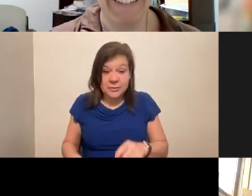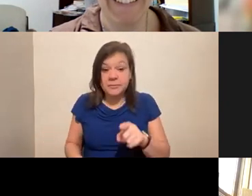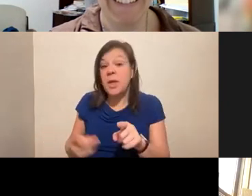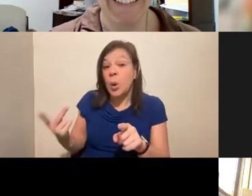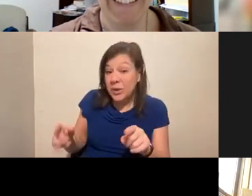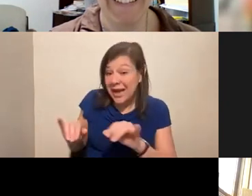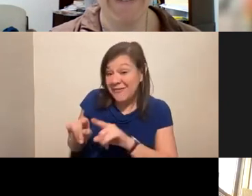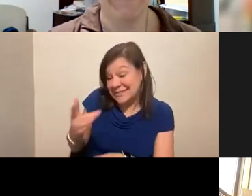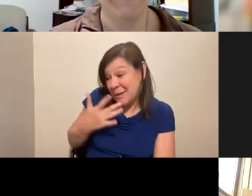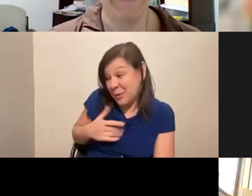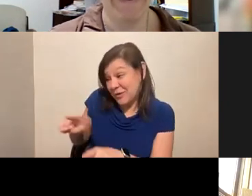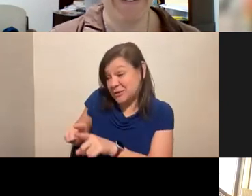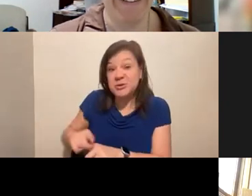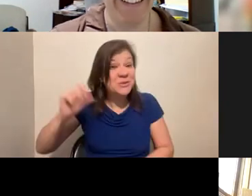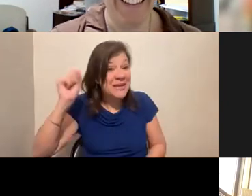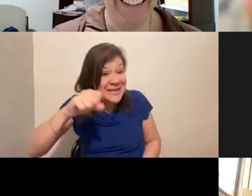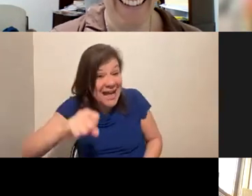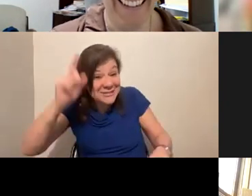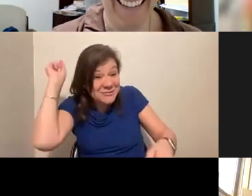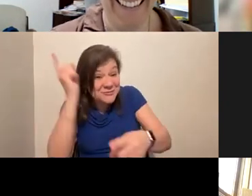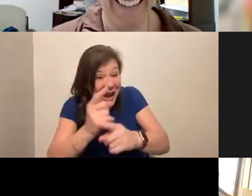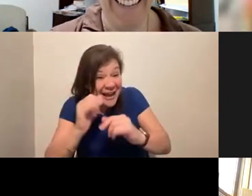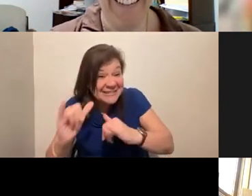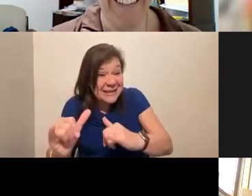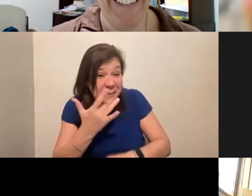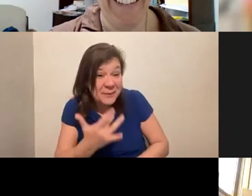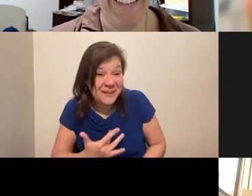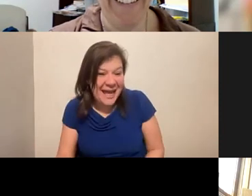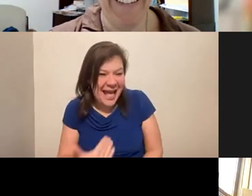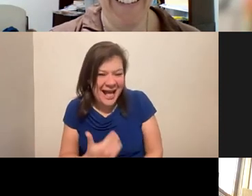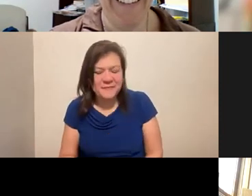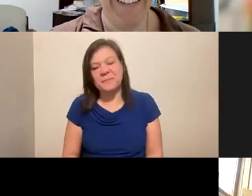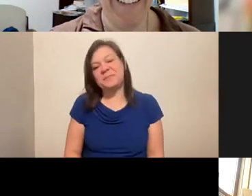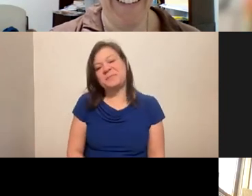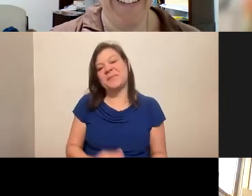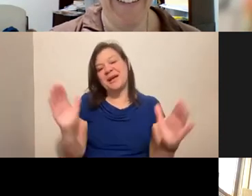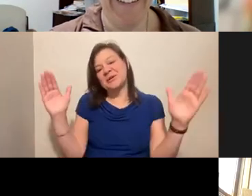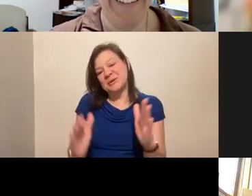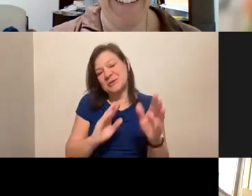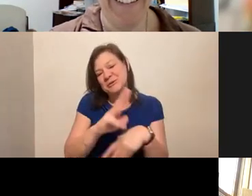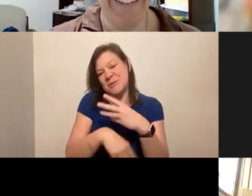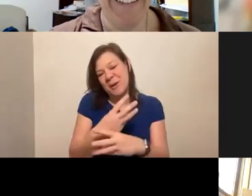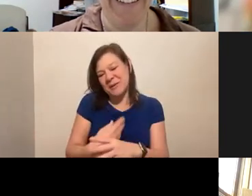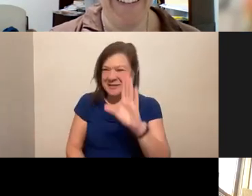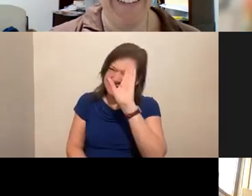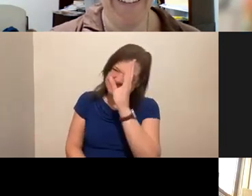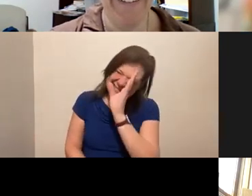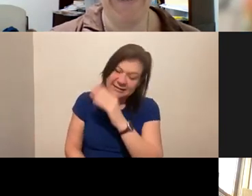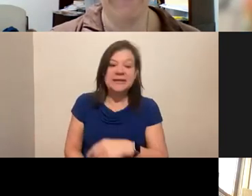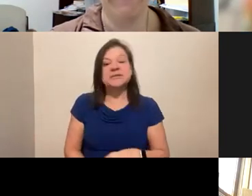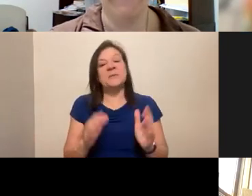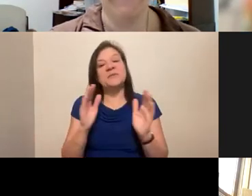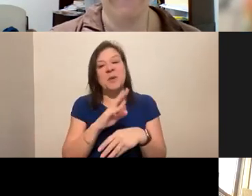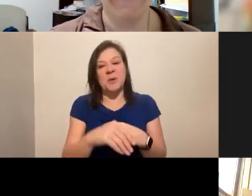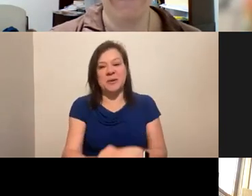birthday. That's right. We do. So it's a small, a very high sweetie. It's a small world.